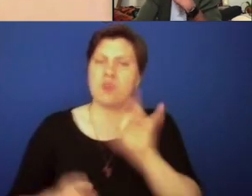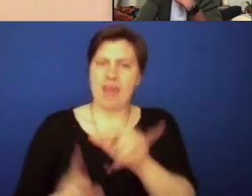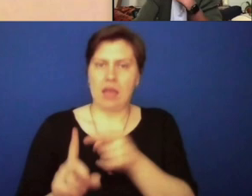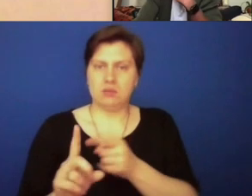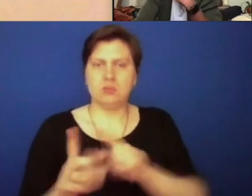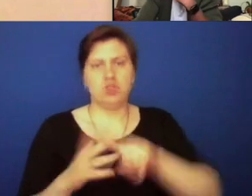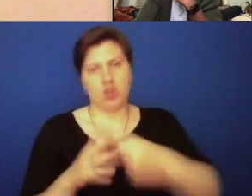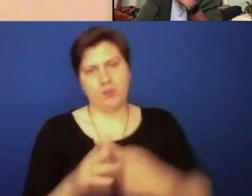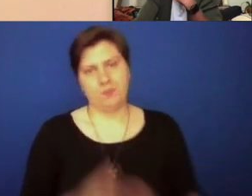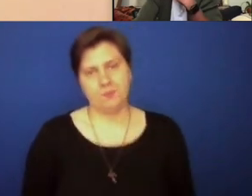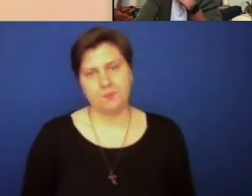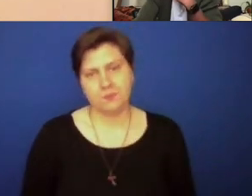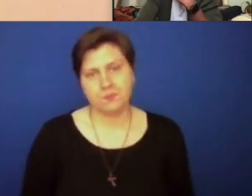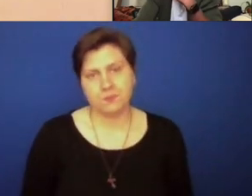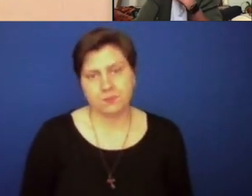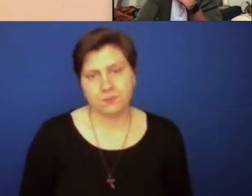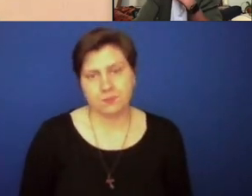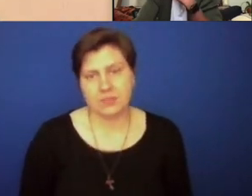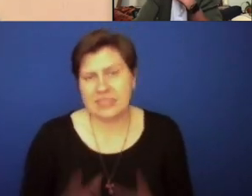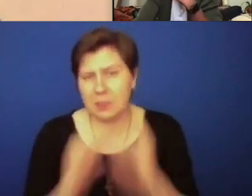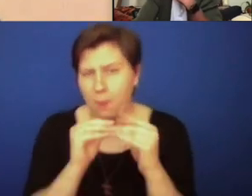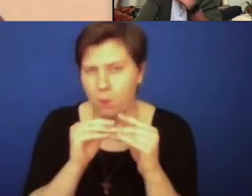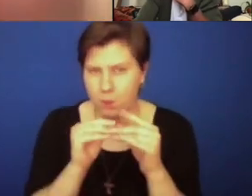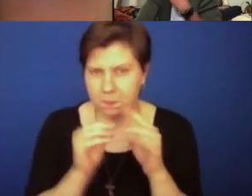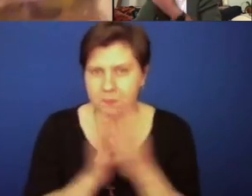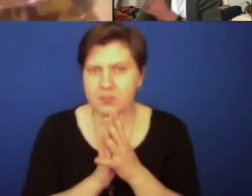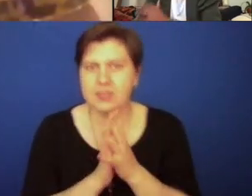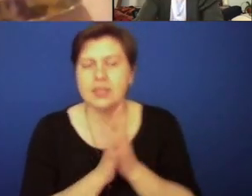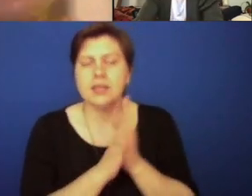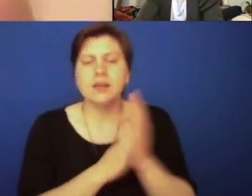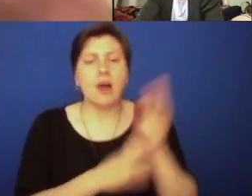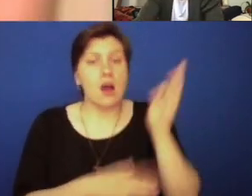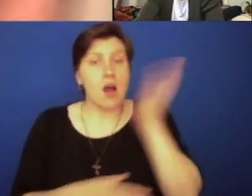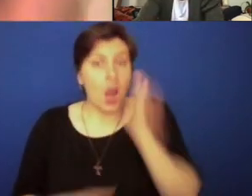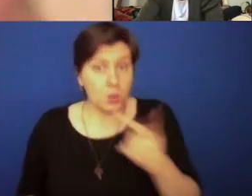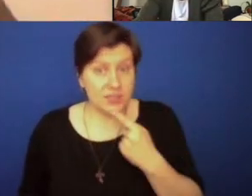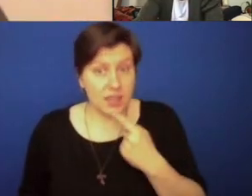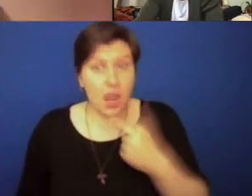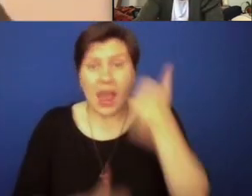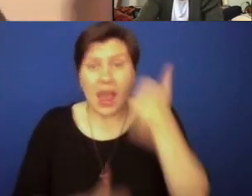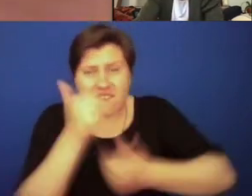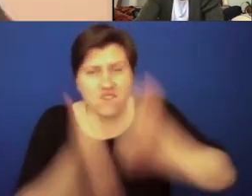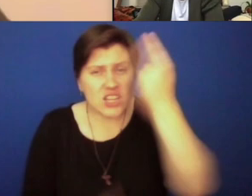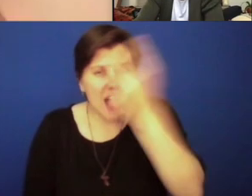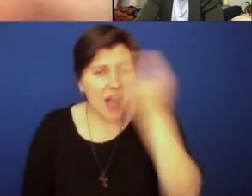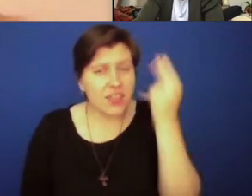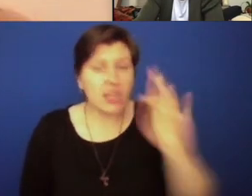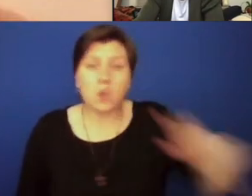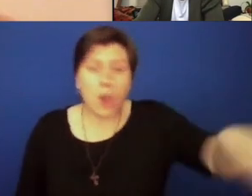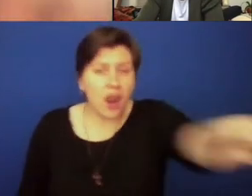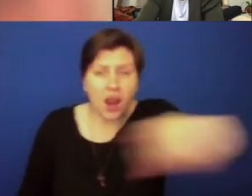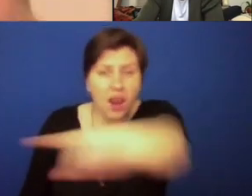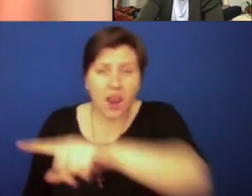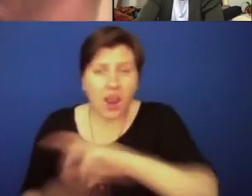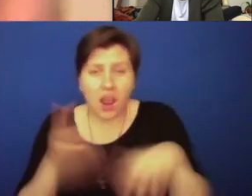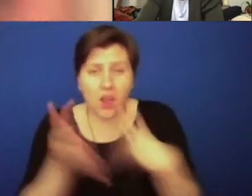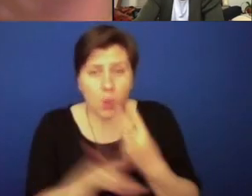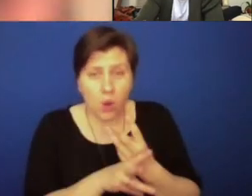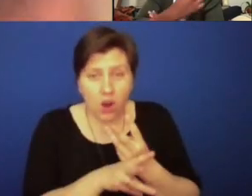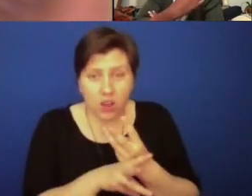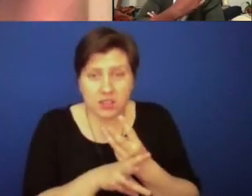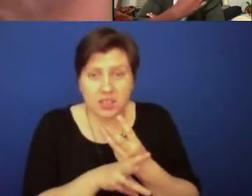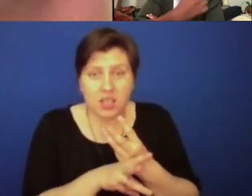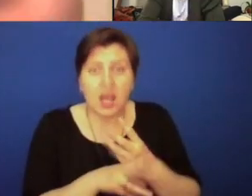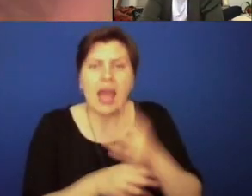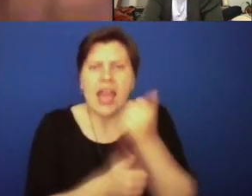that's where we have to start. And I'm just going to say one more thing. And I would say that every Catholic, wherever you are in the world, every